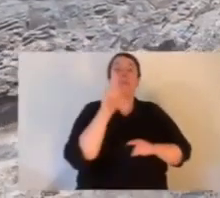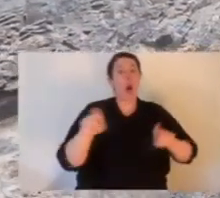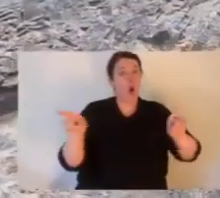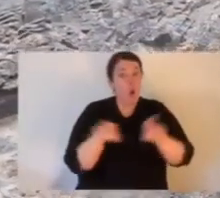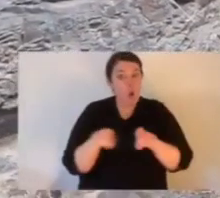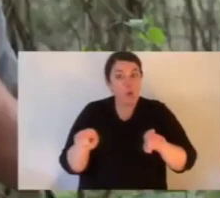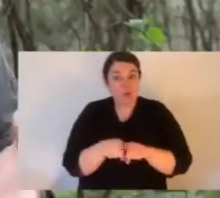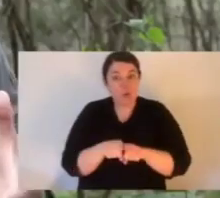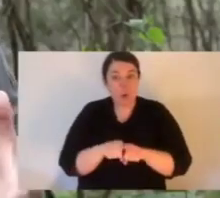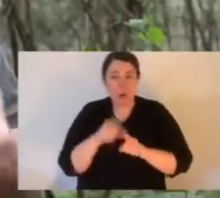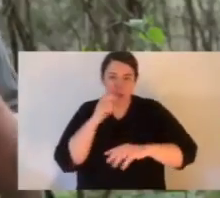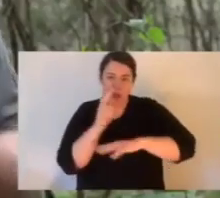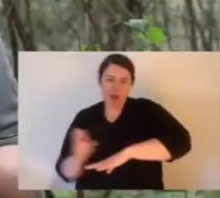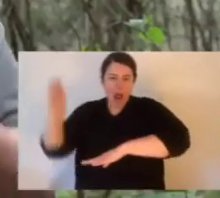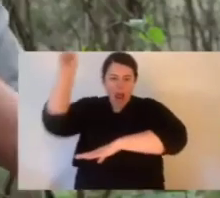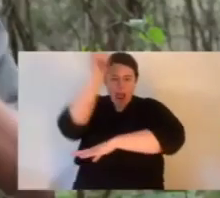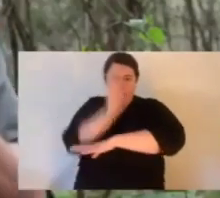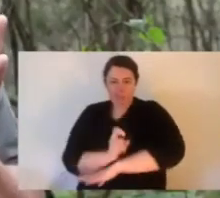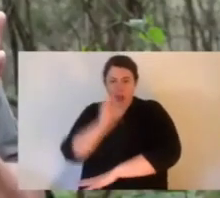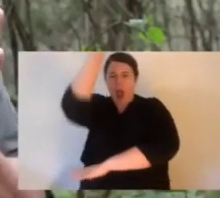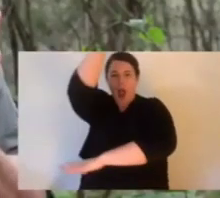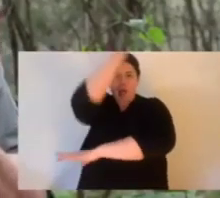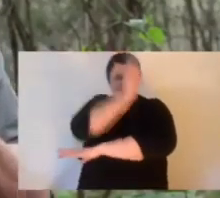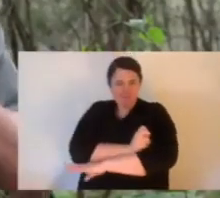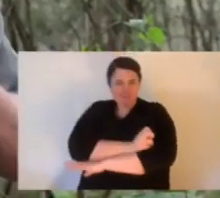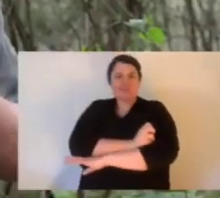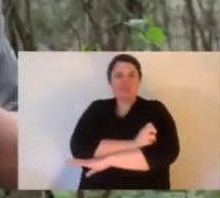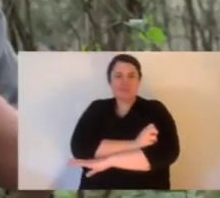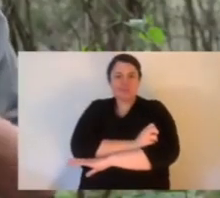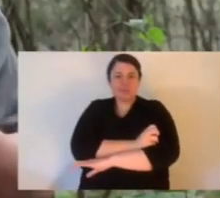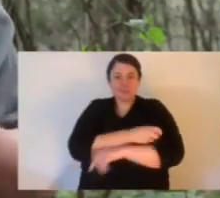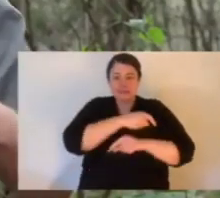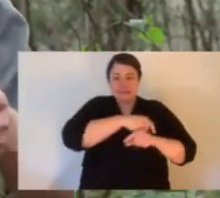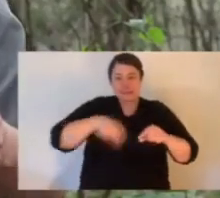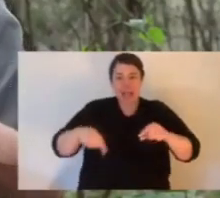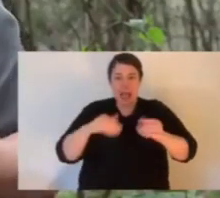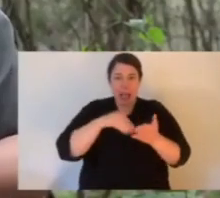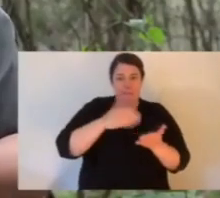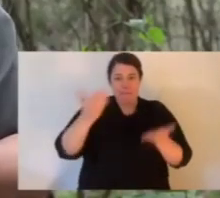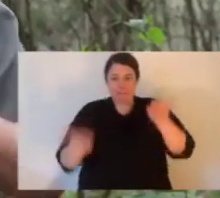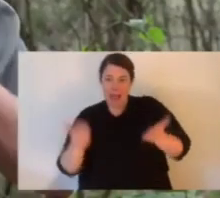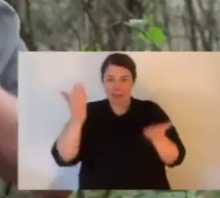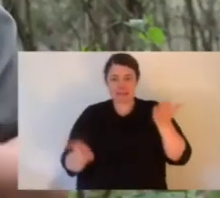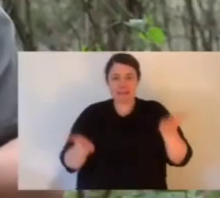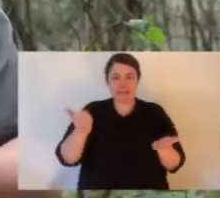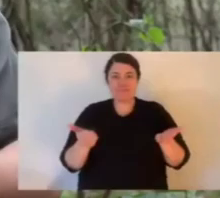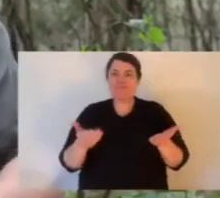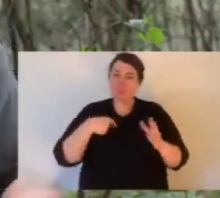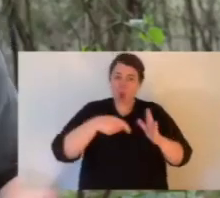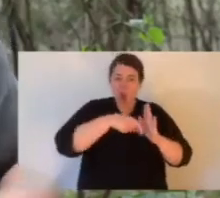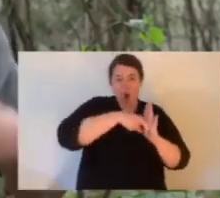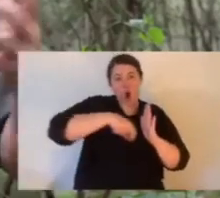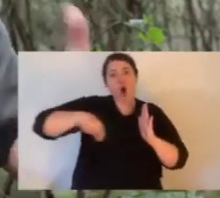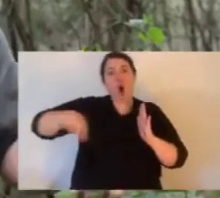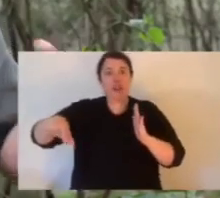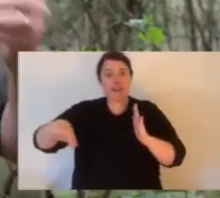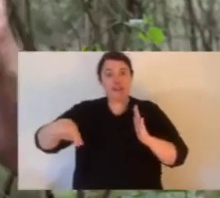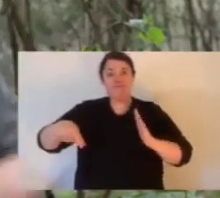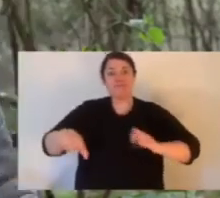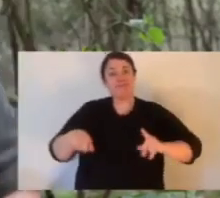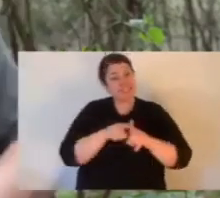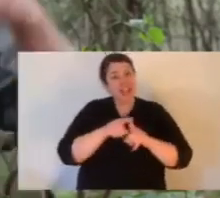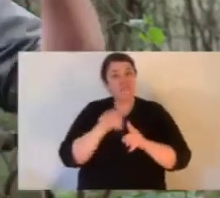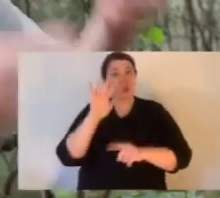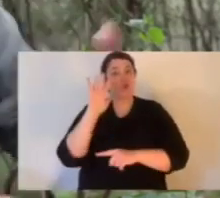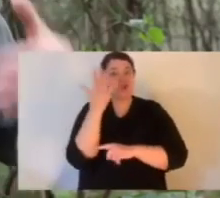counterbalance so they can sit there and rest back on it and use it as a tripod but more so when they bound those